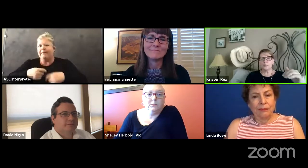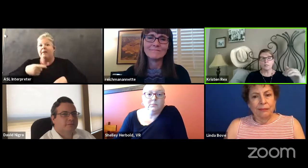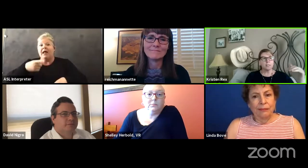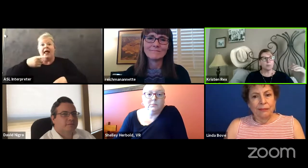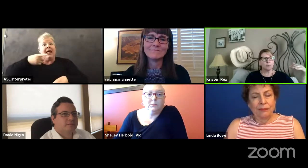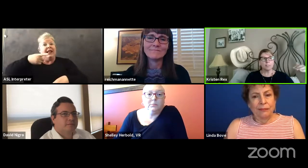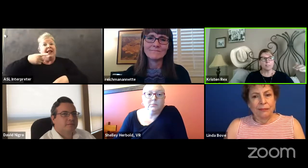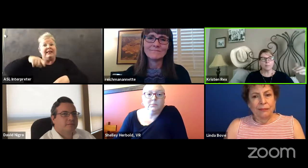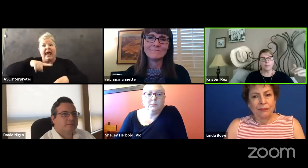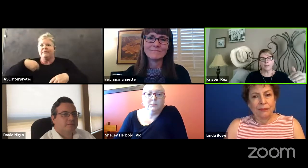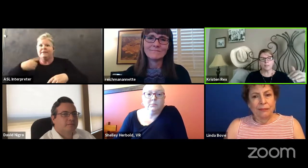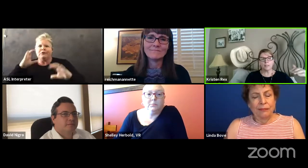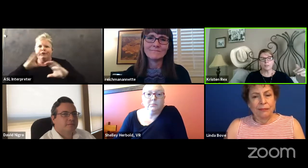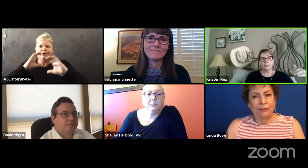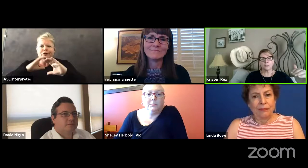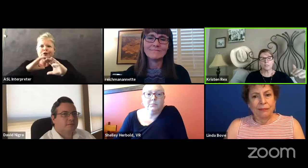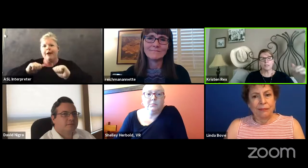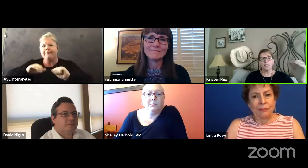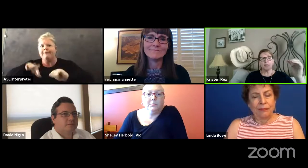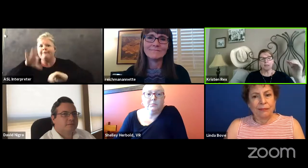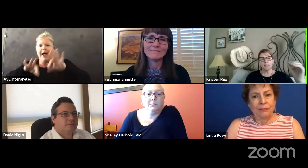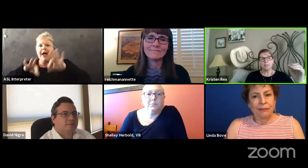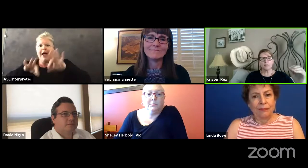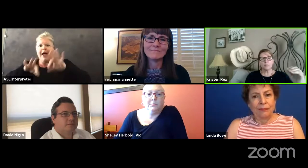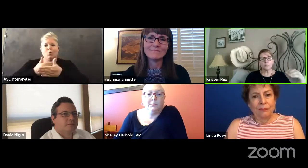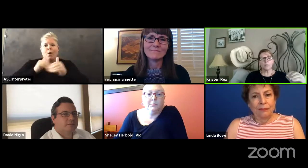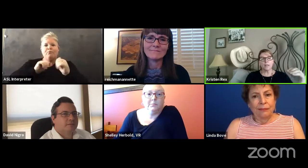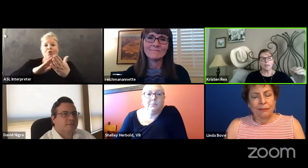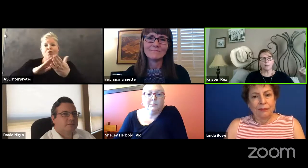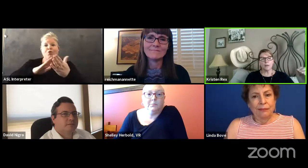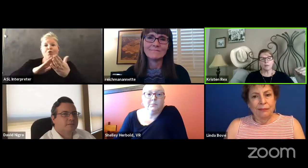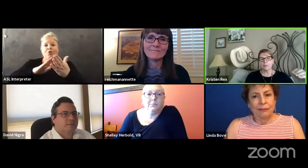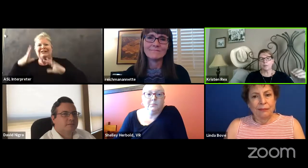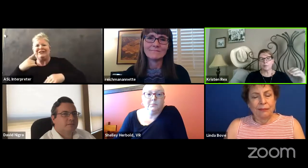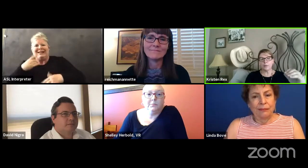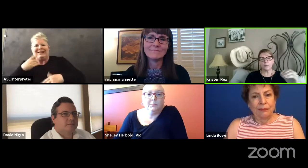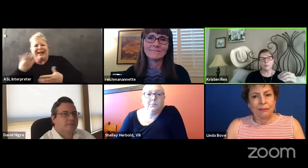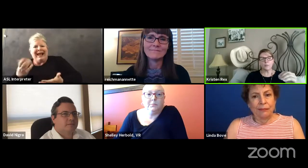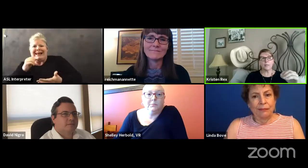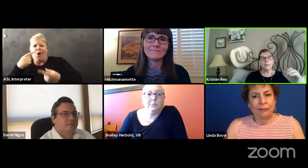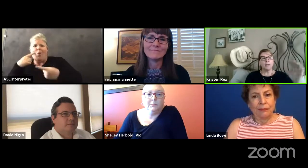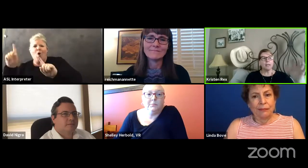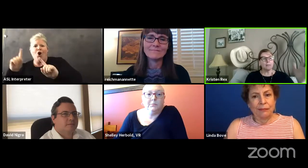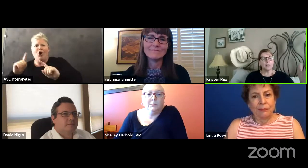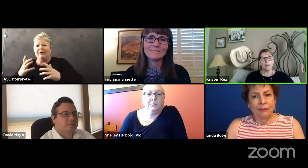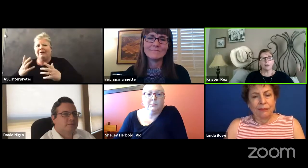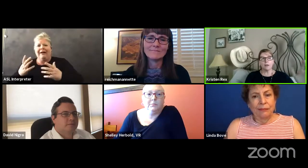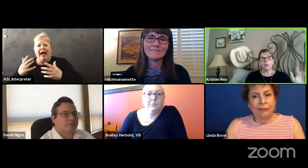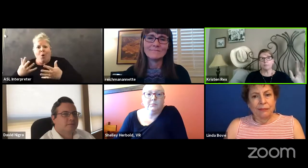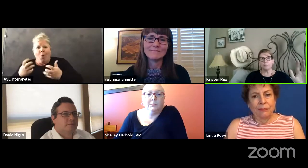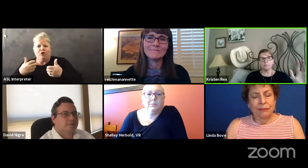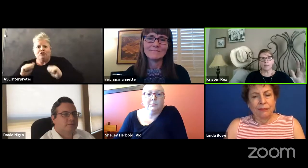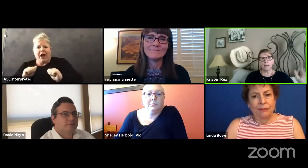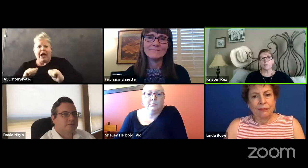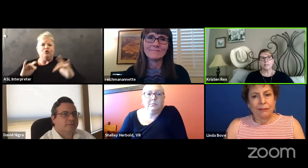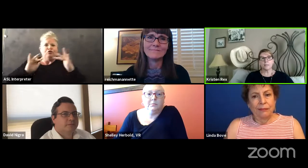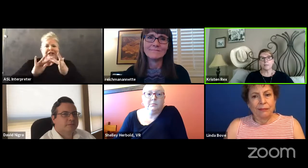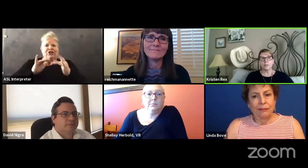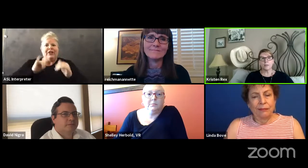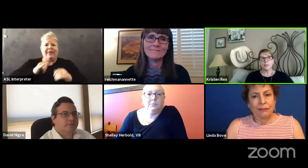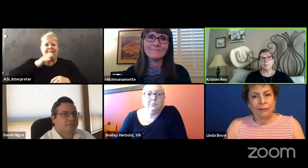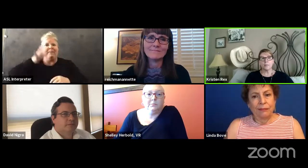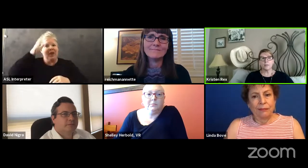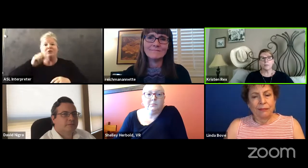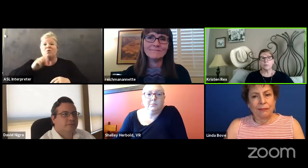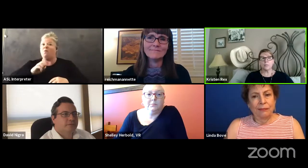and they're always trying to stay one step ahead. A teacher will say, this doesn't work. How do I reach a parent this way? And they are practicing